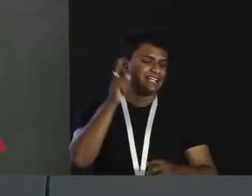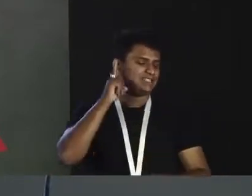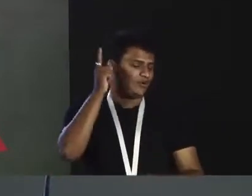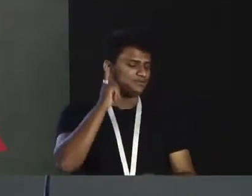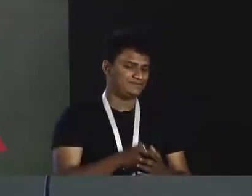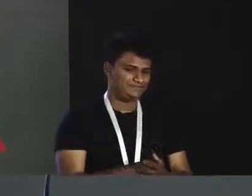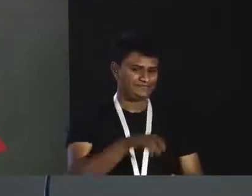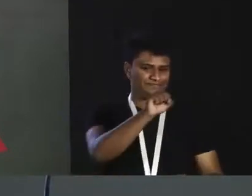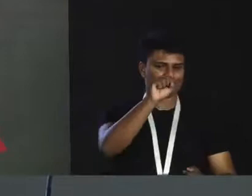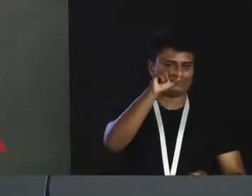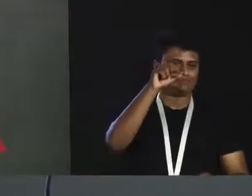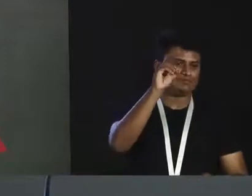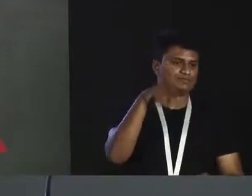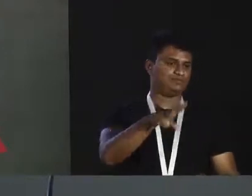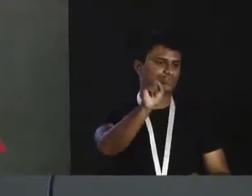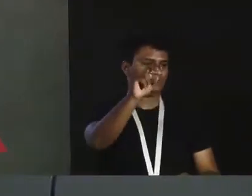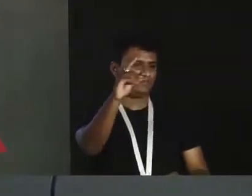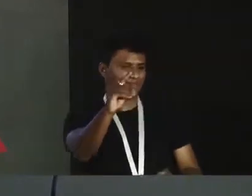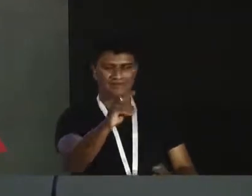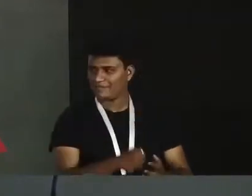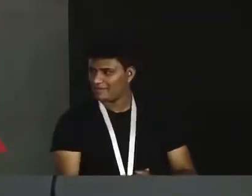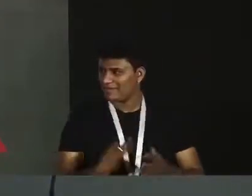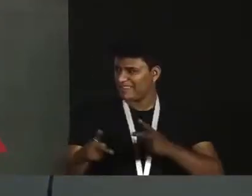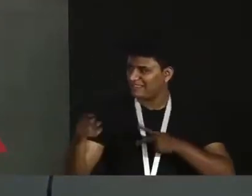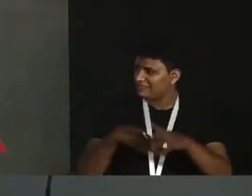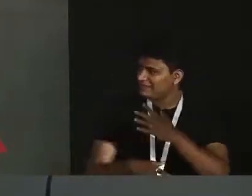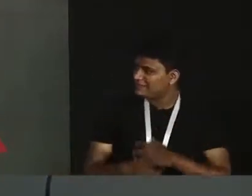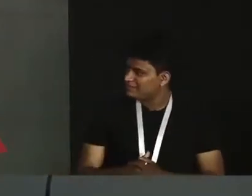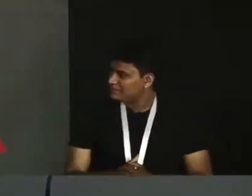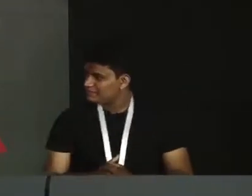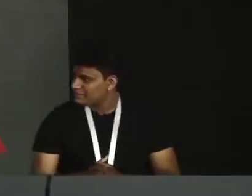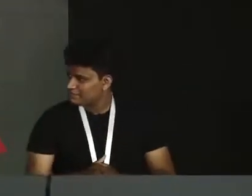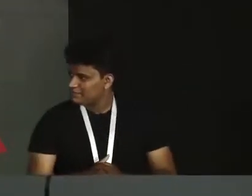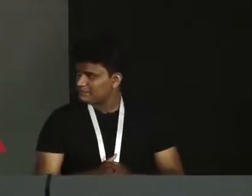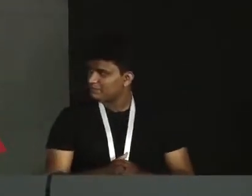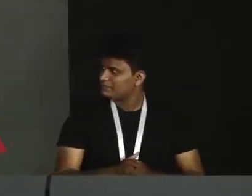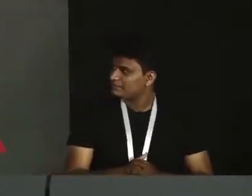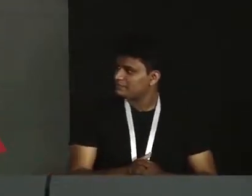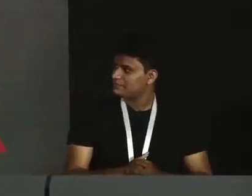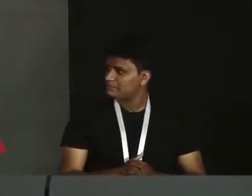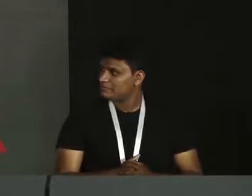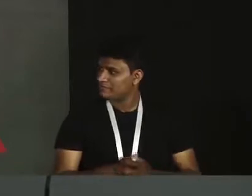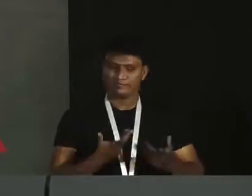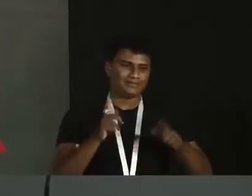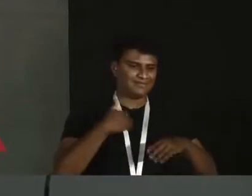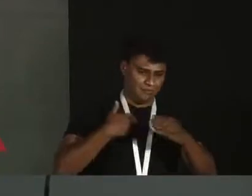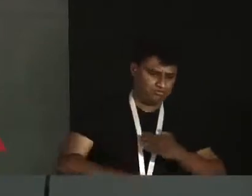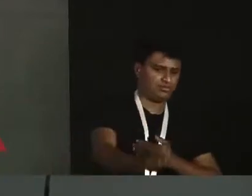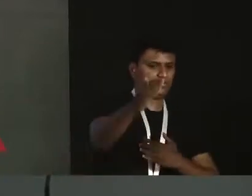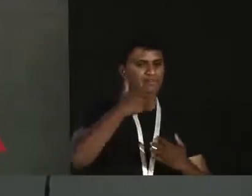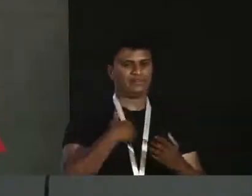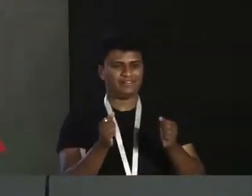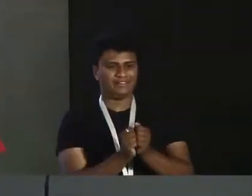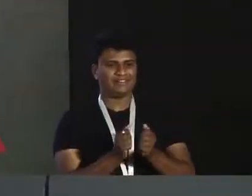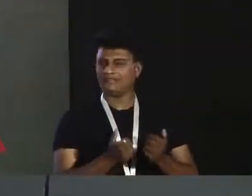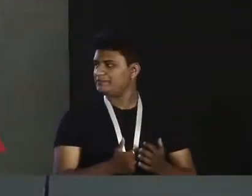as compared to what you just heard. And once that happens, we will move forward with our